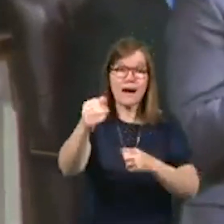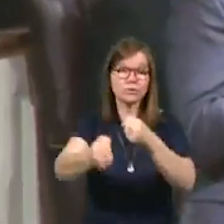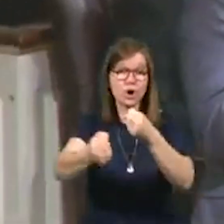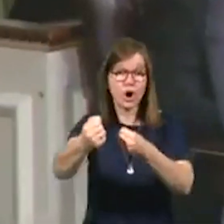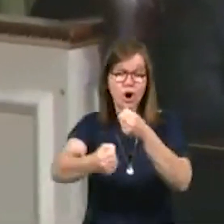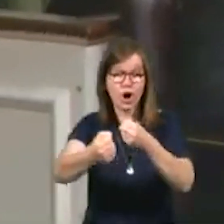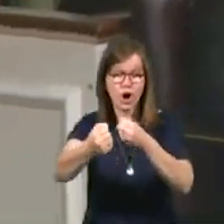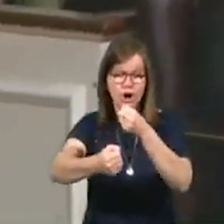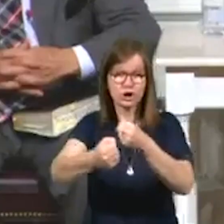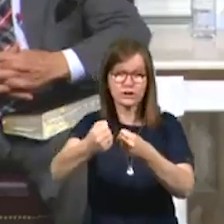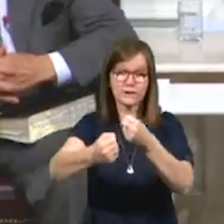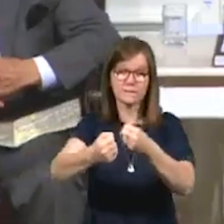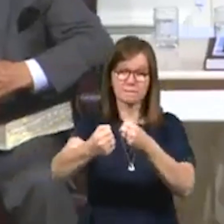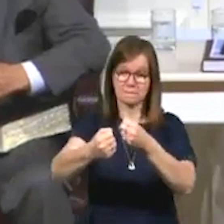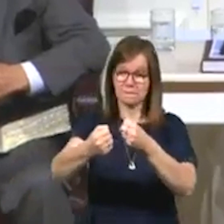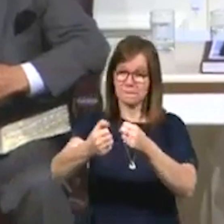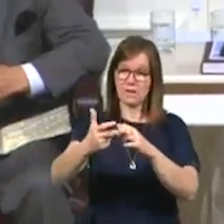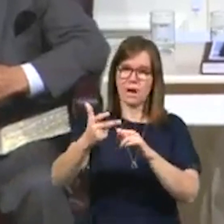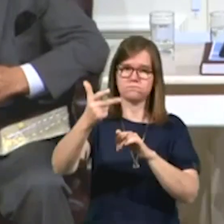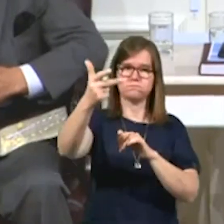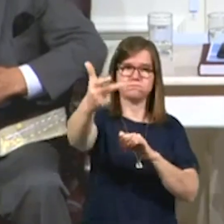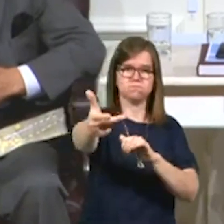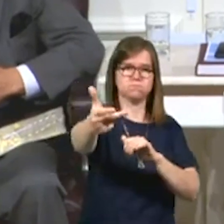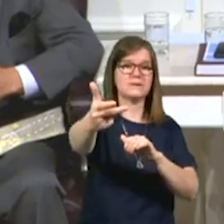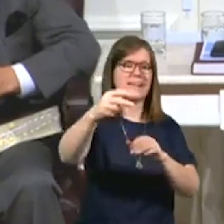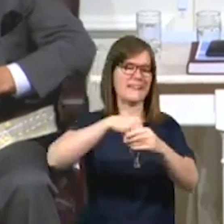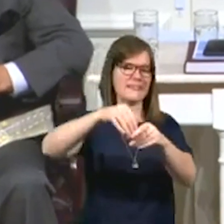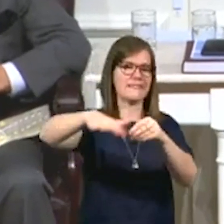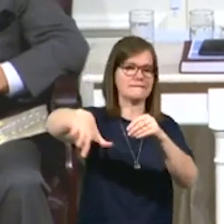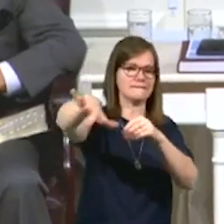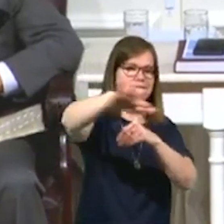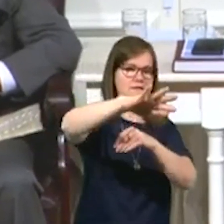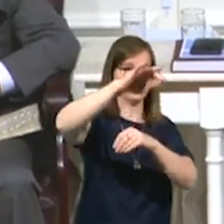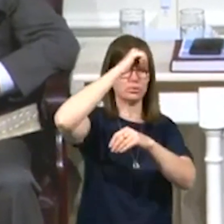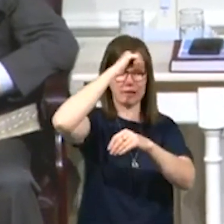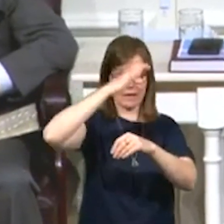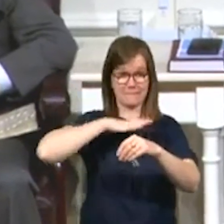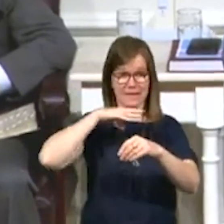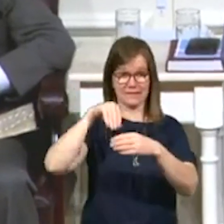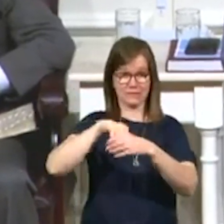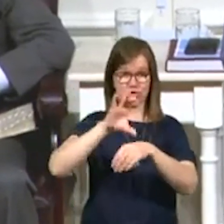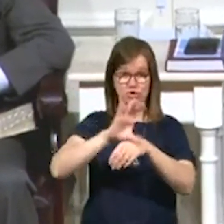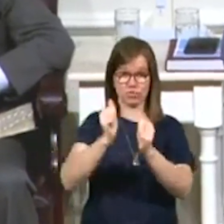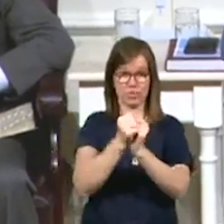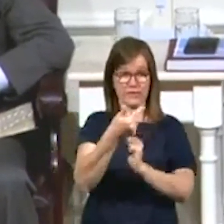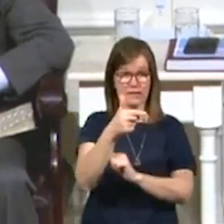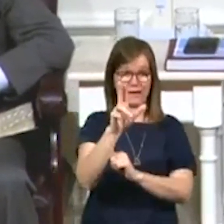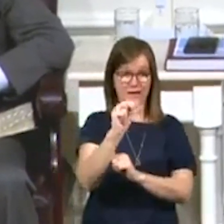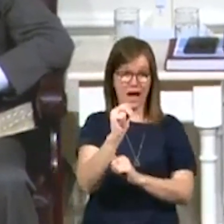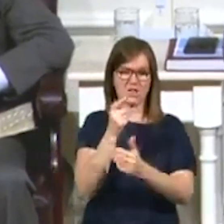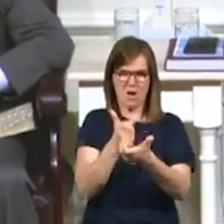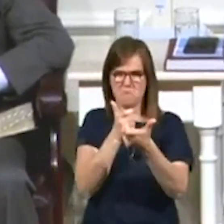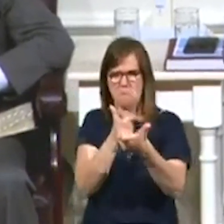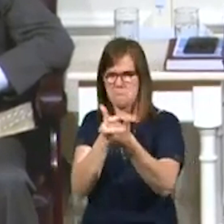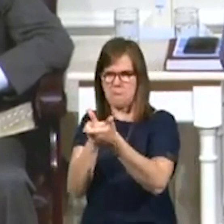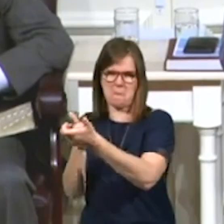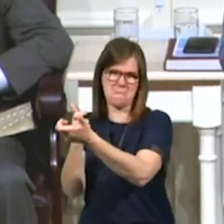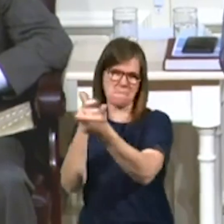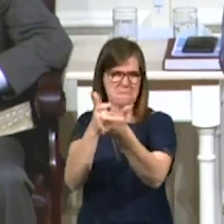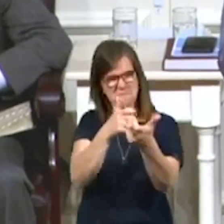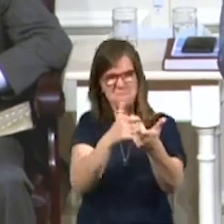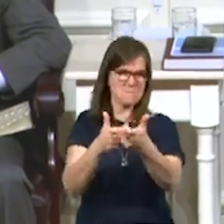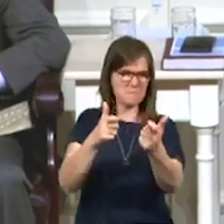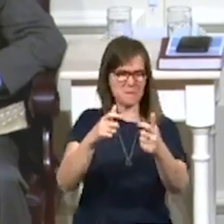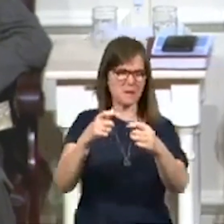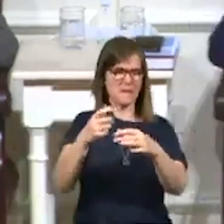and they put it in the field and they got all the men of the church together with their guns. And they just shot up this car, burned it, set it